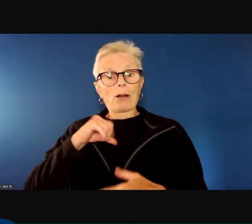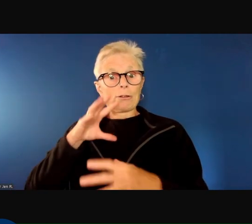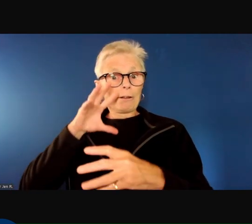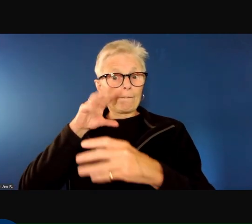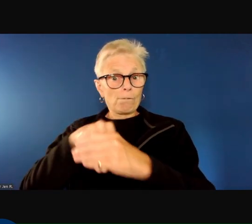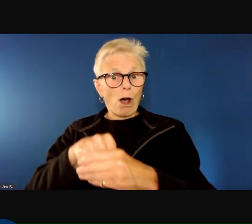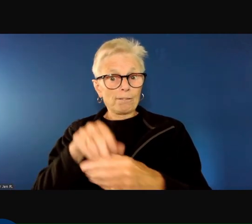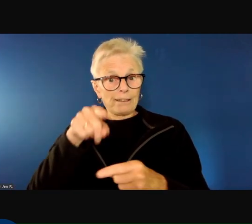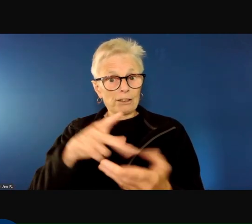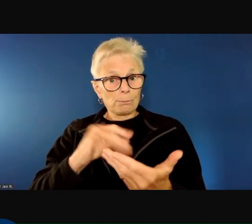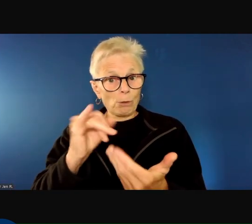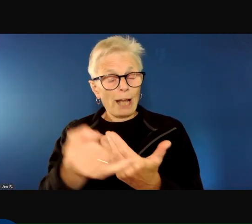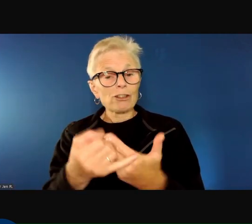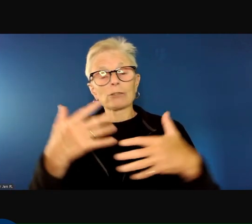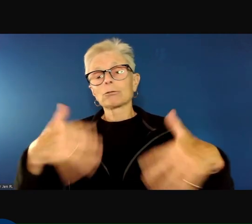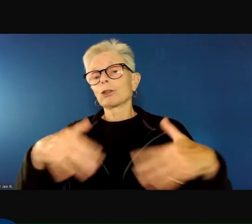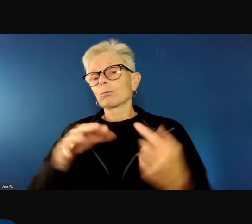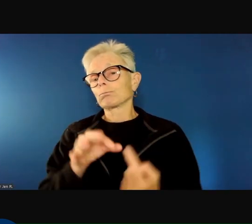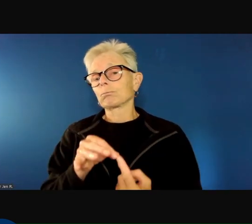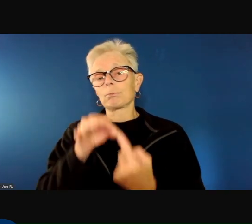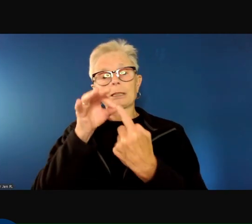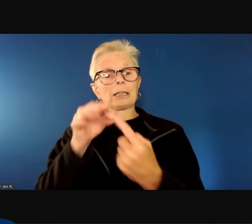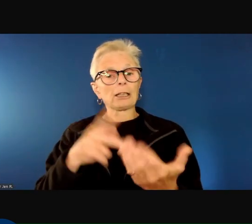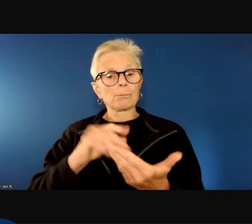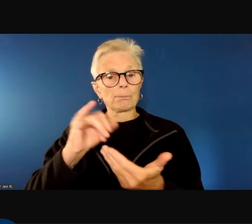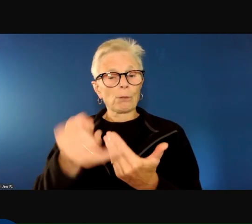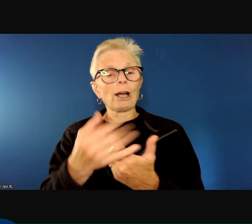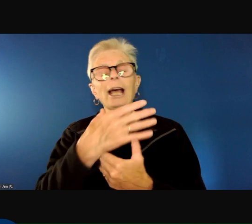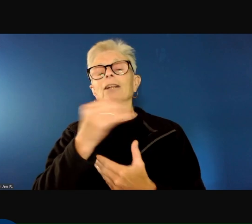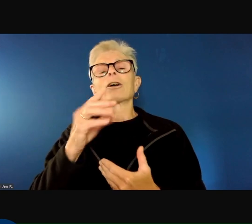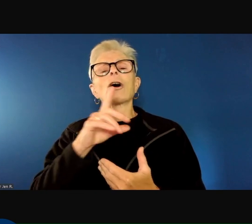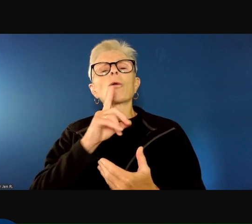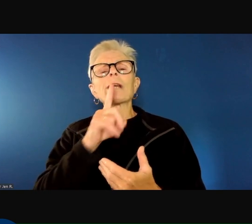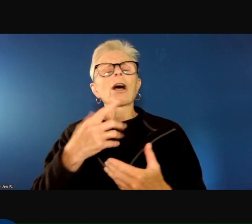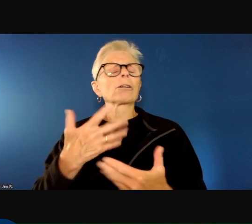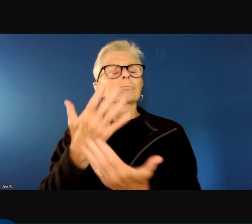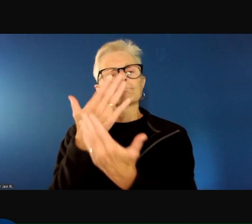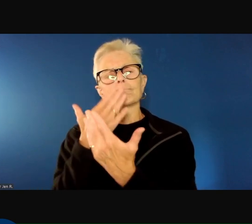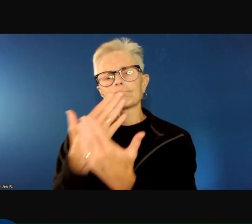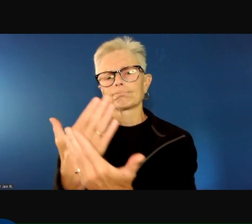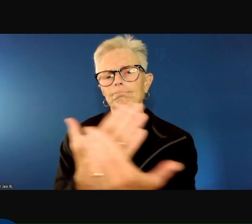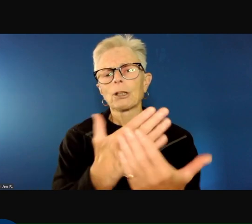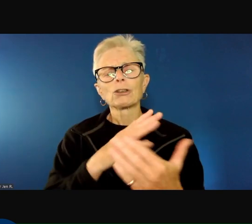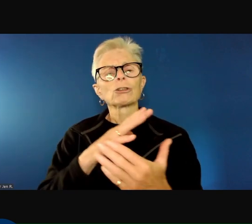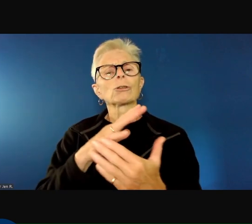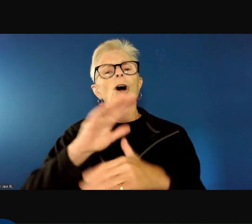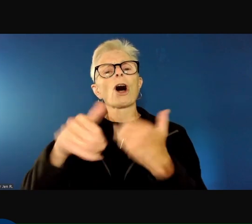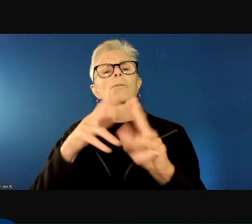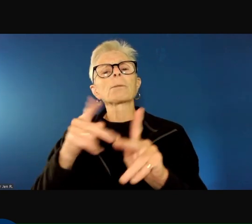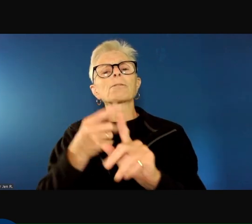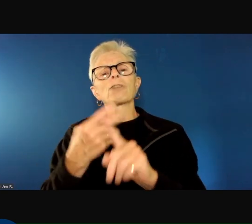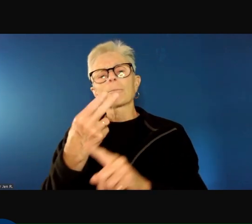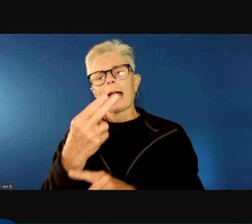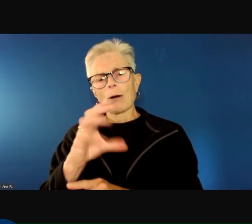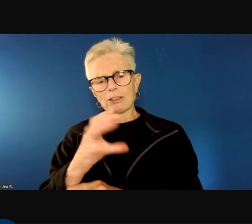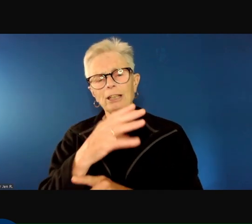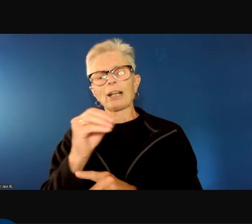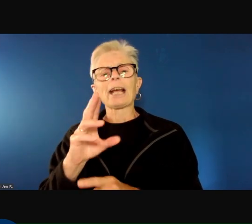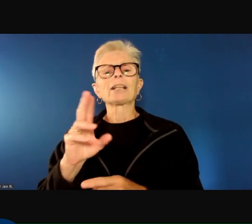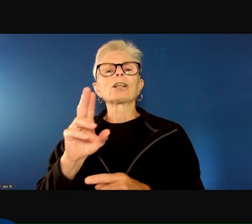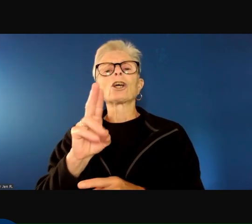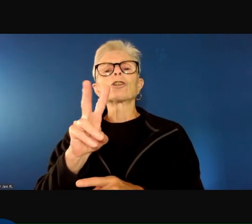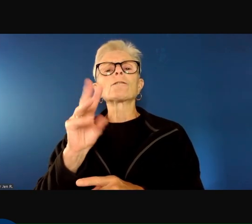this unique program, and exceptionally grateful to the folks at the Howard Center and UVM Health Network